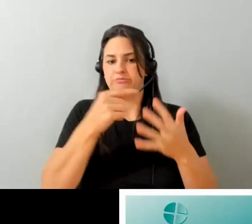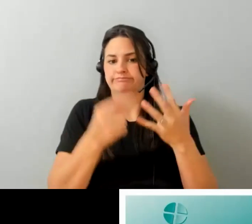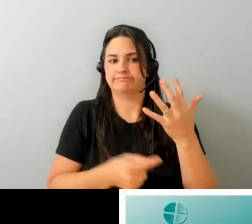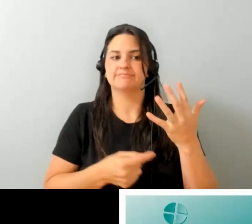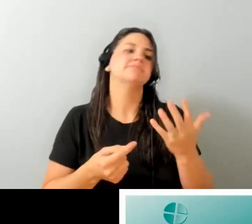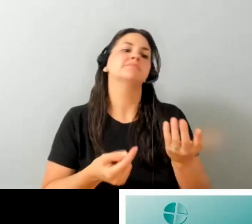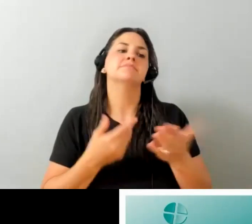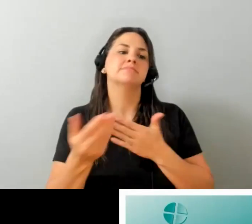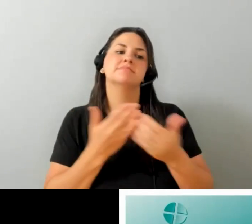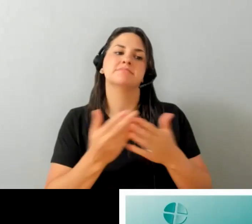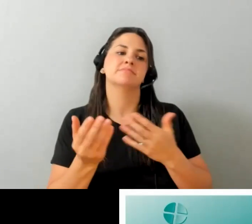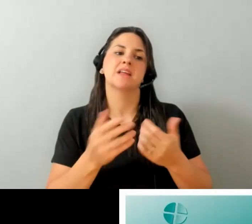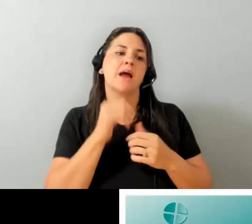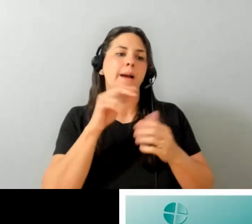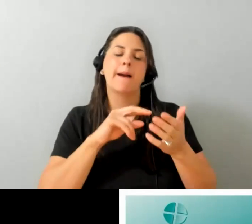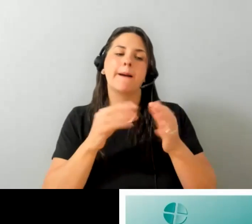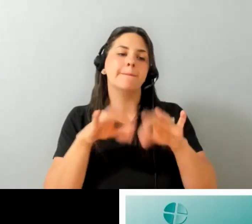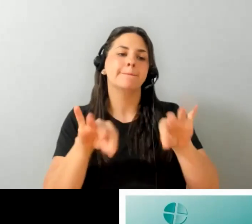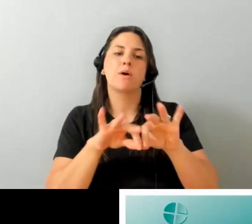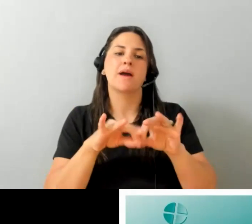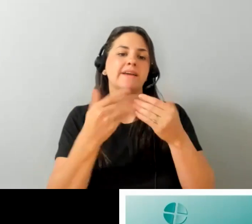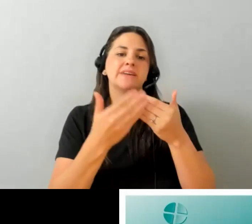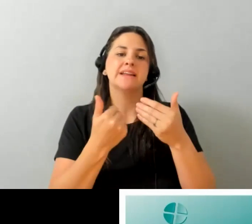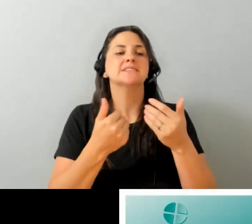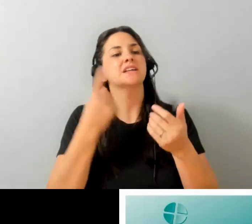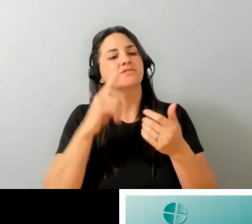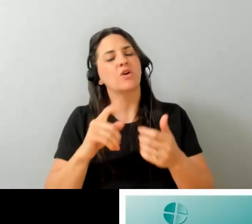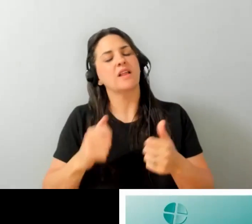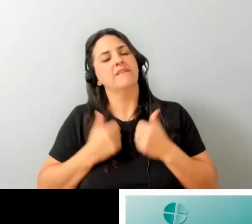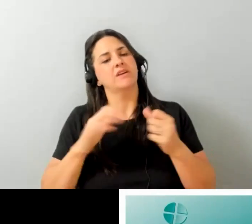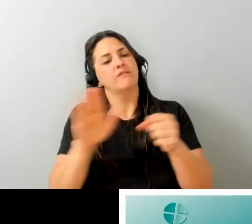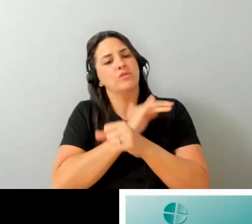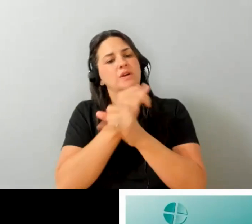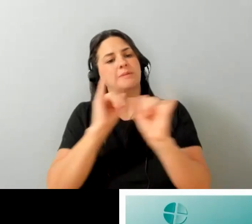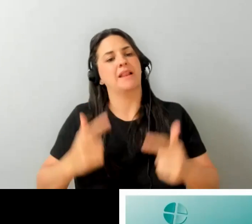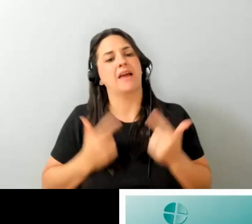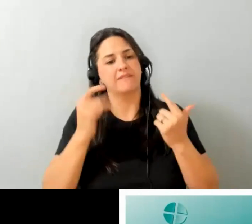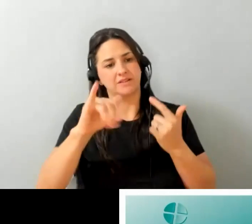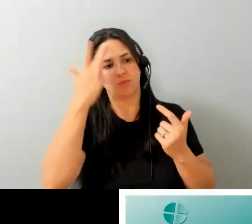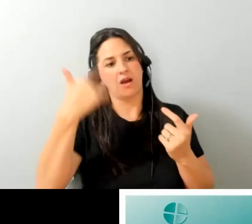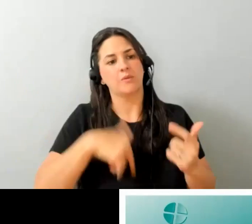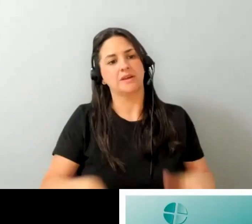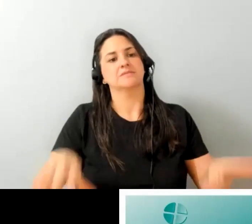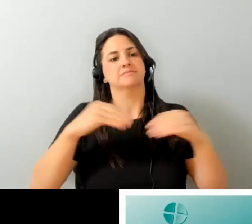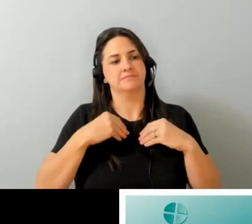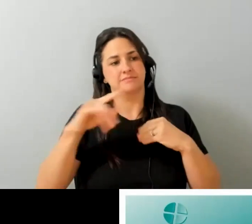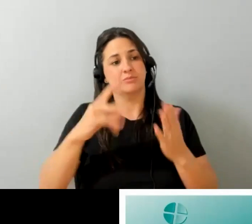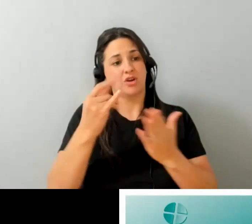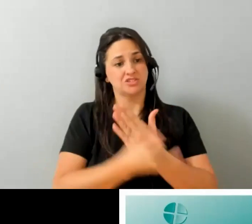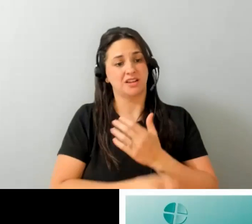it's not a matter of convenience it's a matter of living a fulfilling independent life so that's why we take on these projects and um